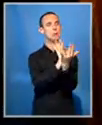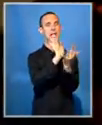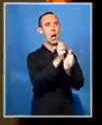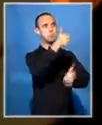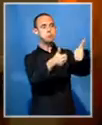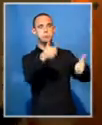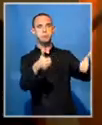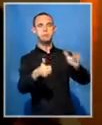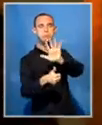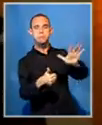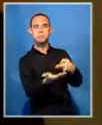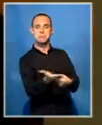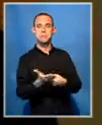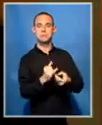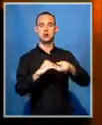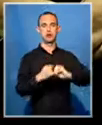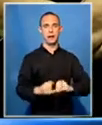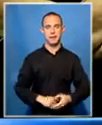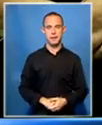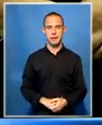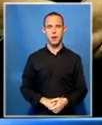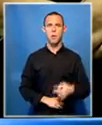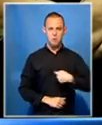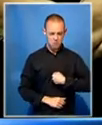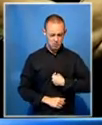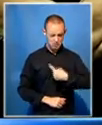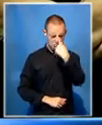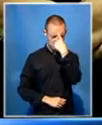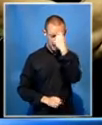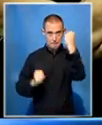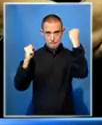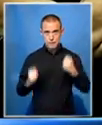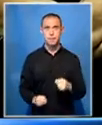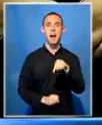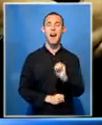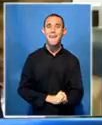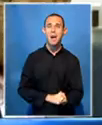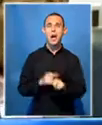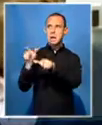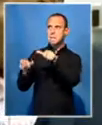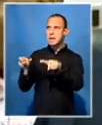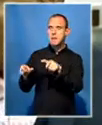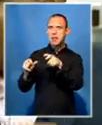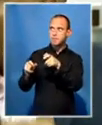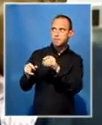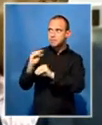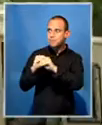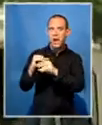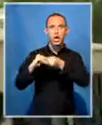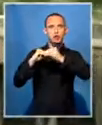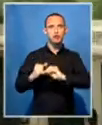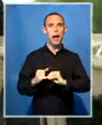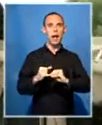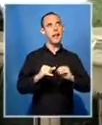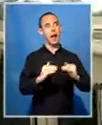We believe that there is a deliberate program to collapse the higher education system. A strong sentiment